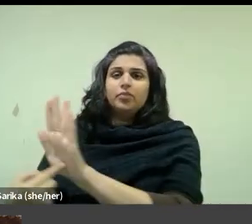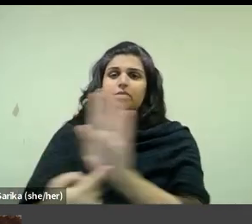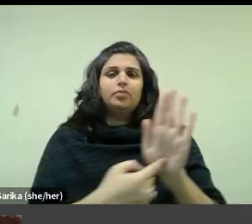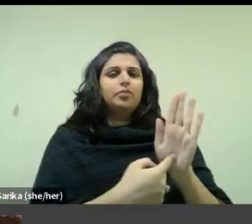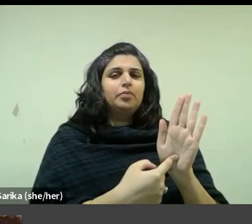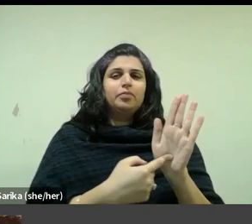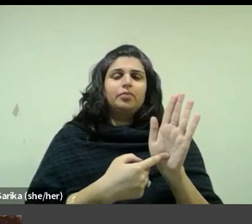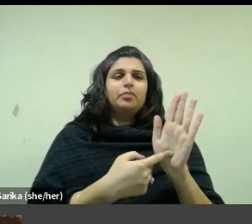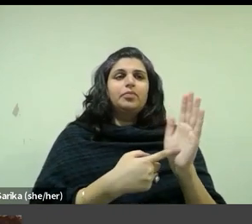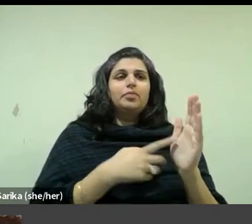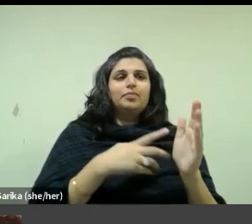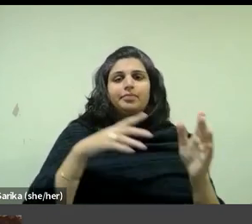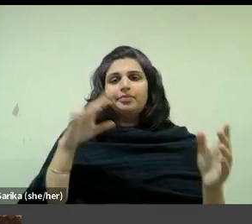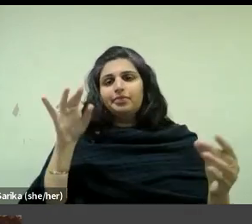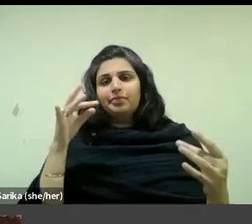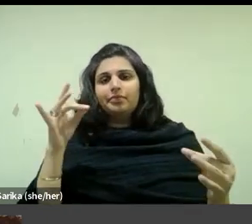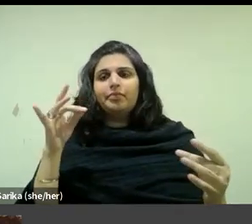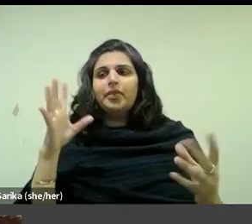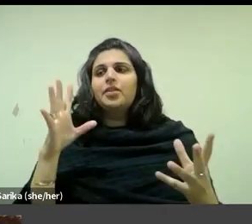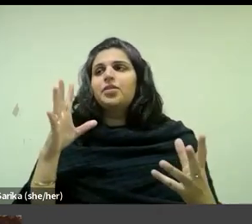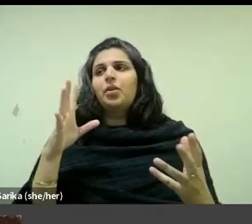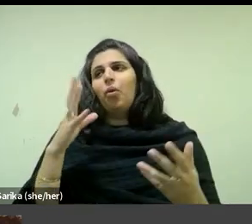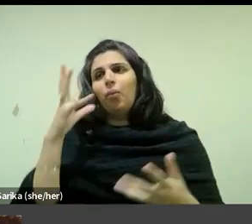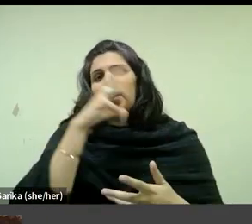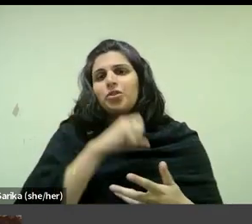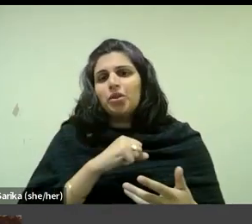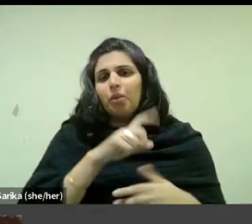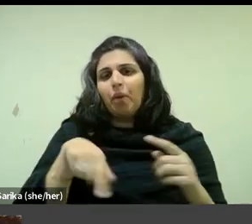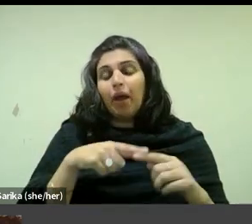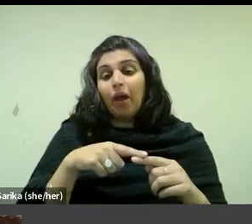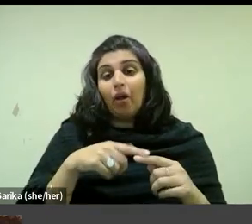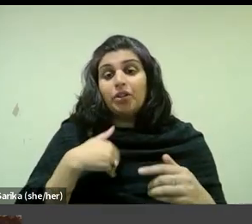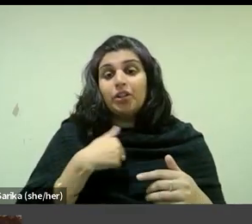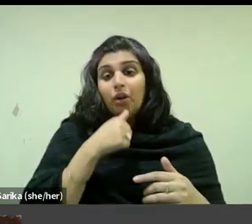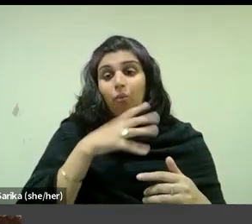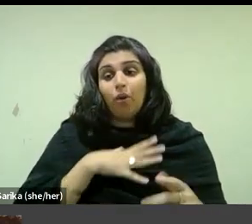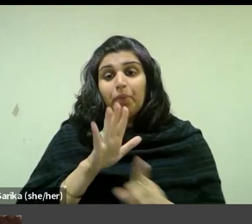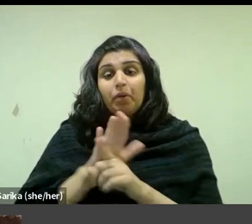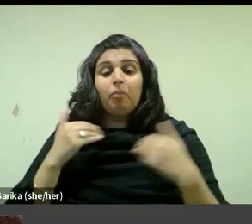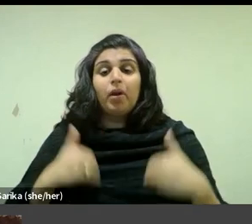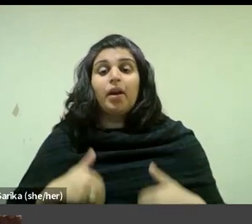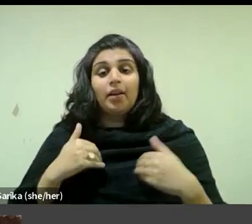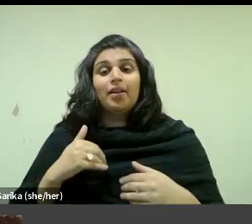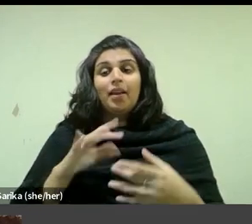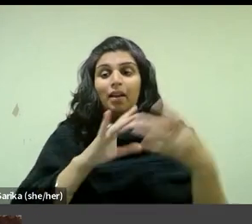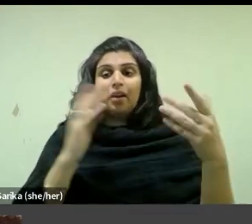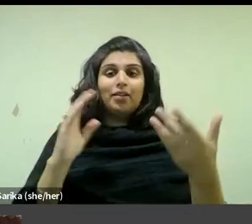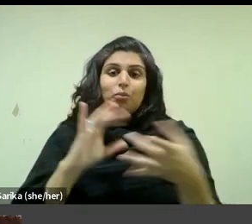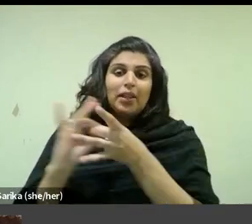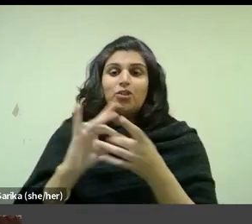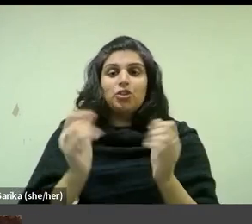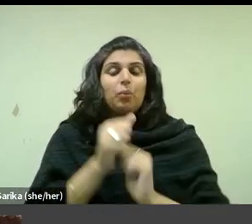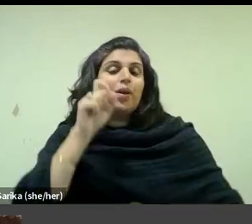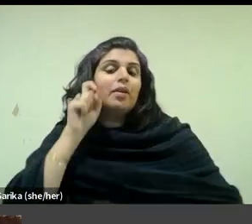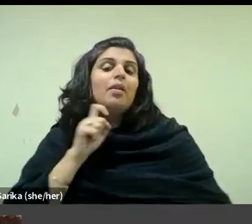veiled sexuality of the young woman's body. Centred exclusively on feminine experience, Vuillard's painted